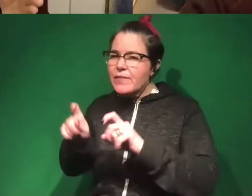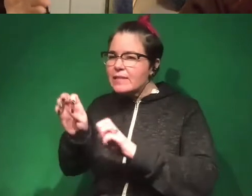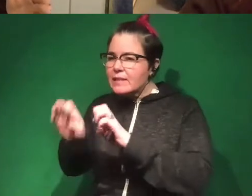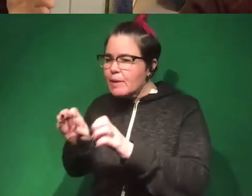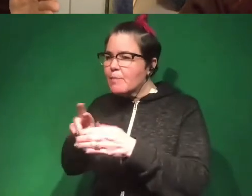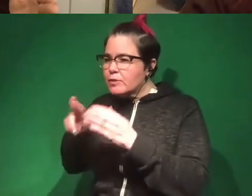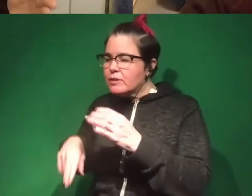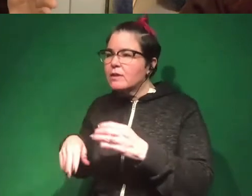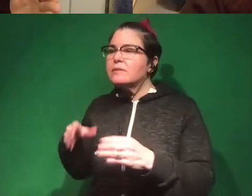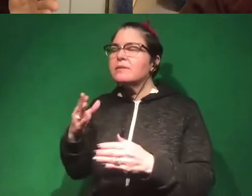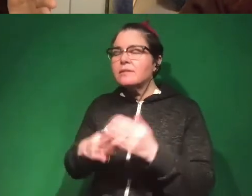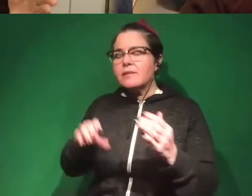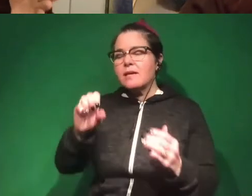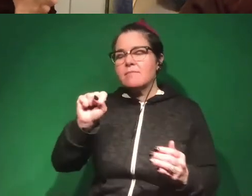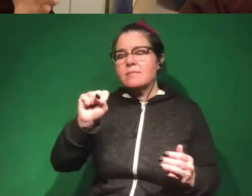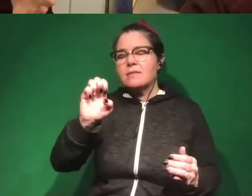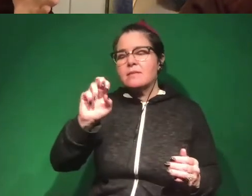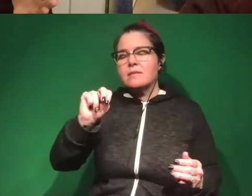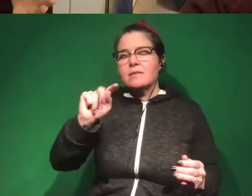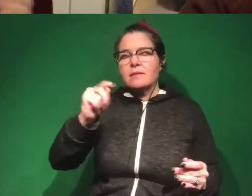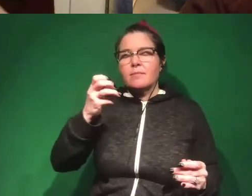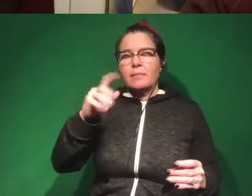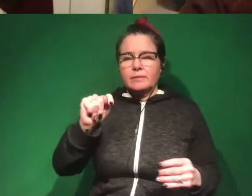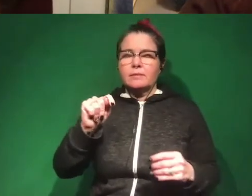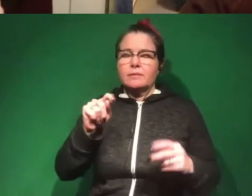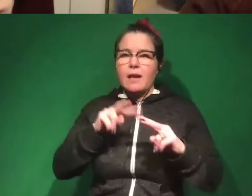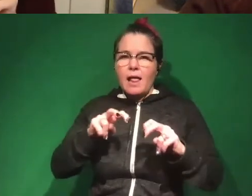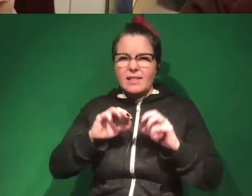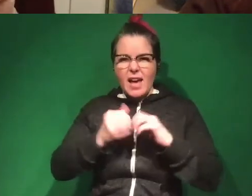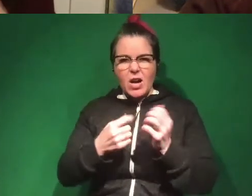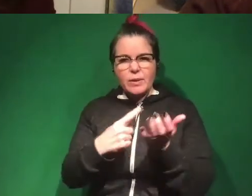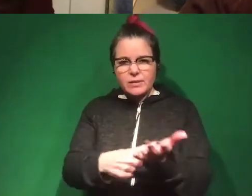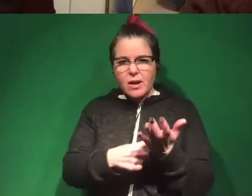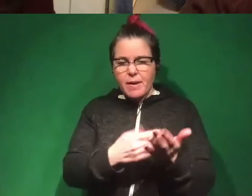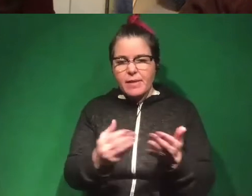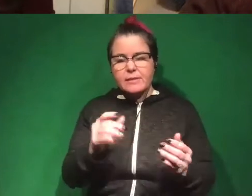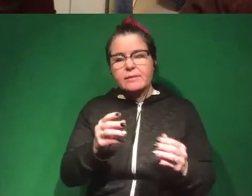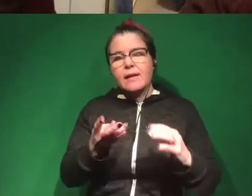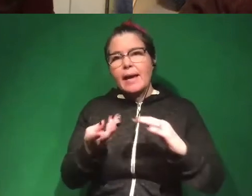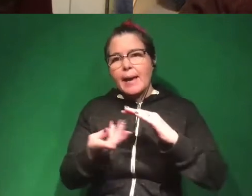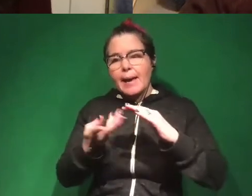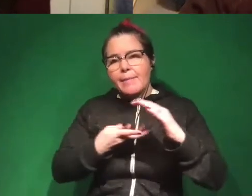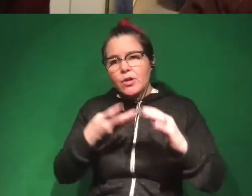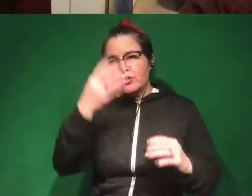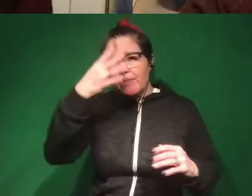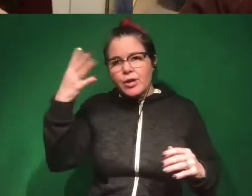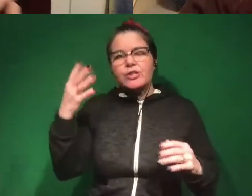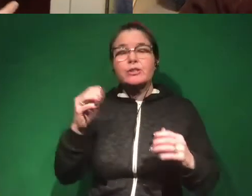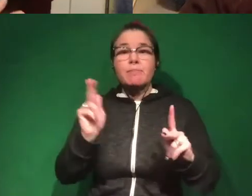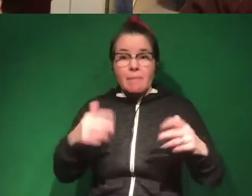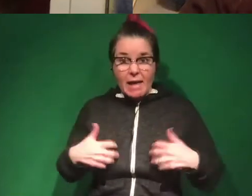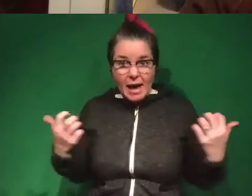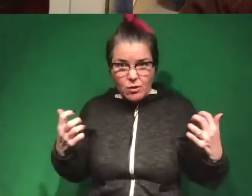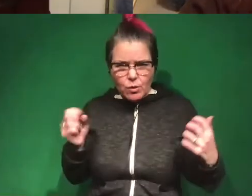comes from sentiment analysis, like I was talking about, in terms of how do we talk about things like immigration? And are people angry or are they